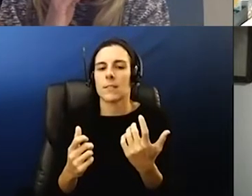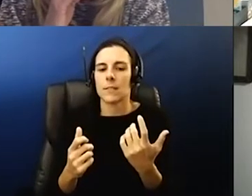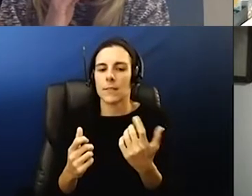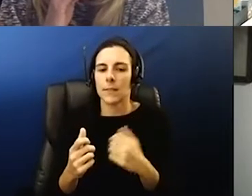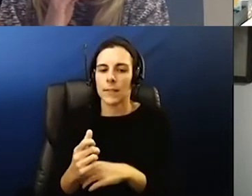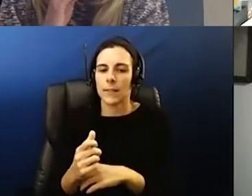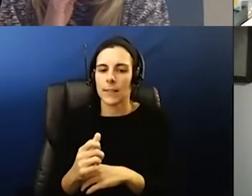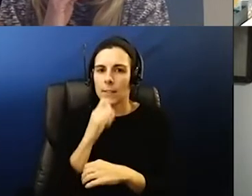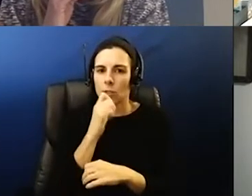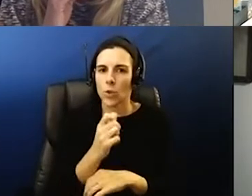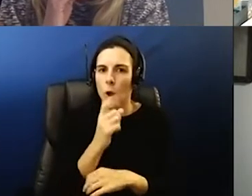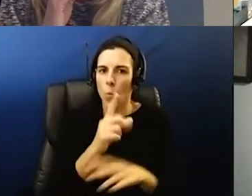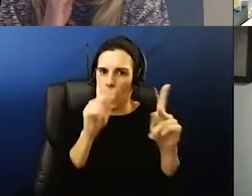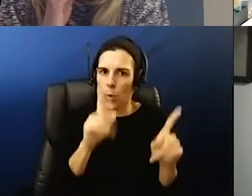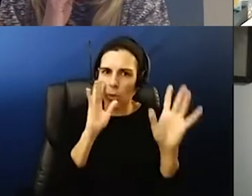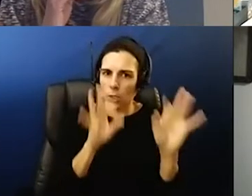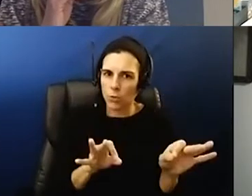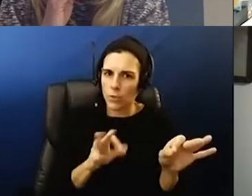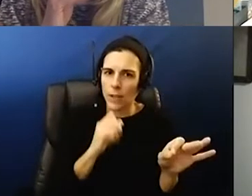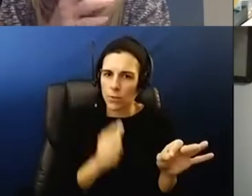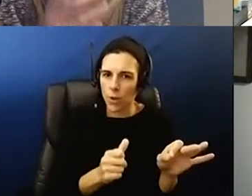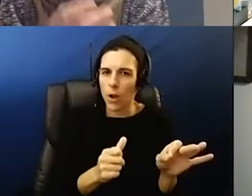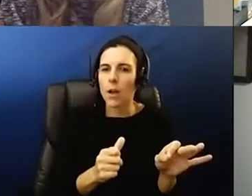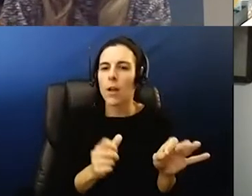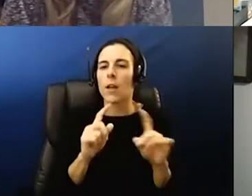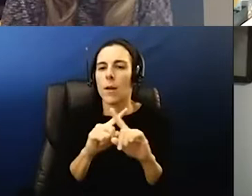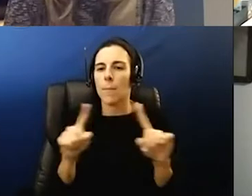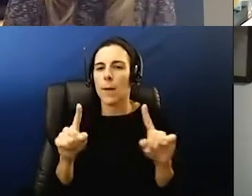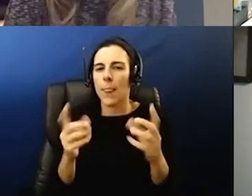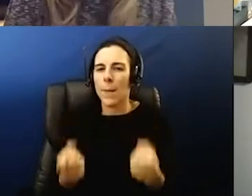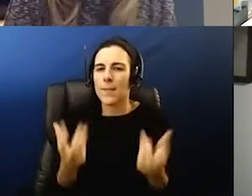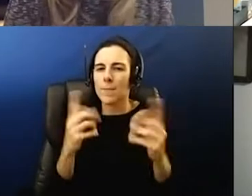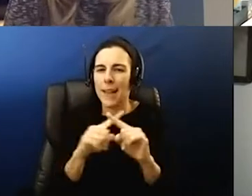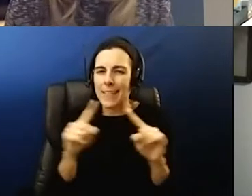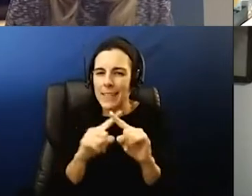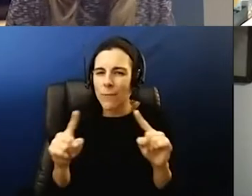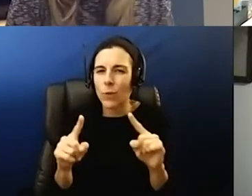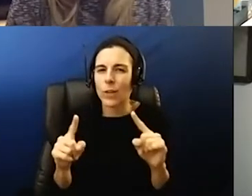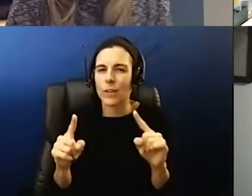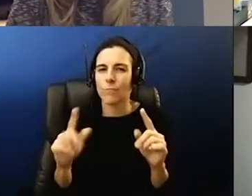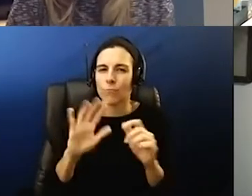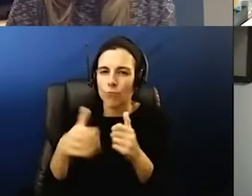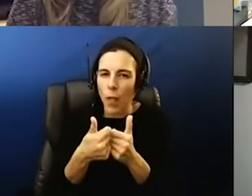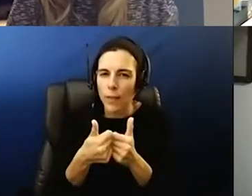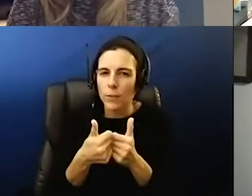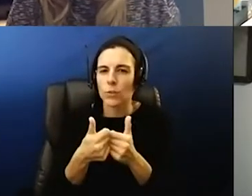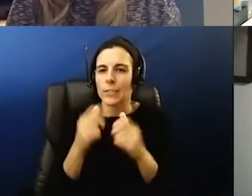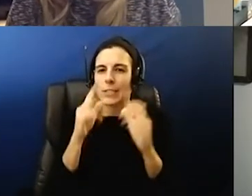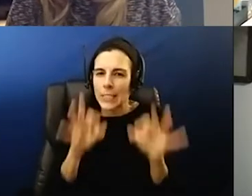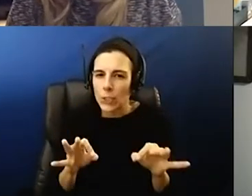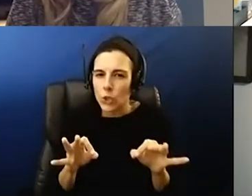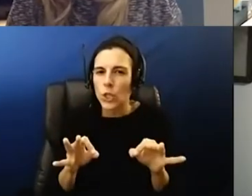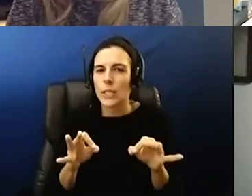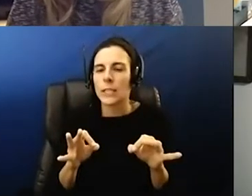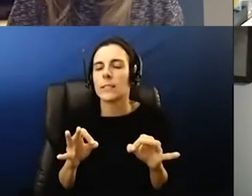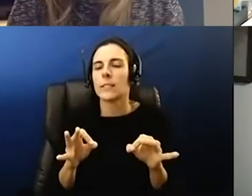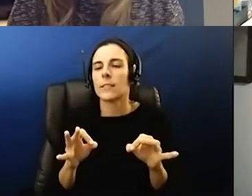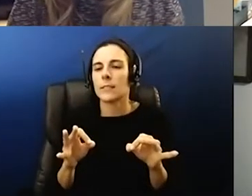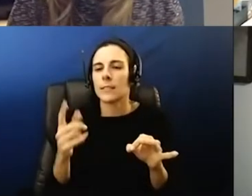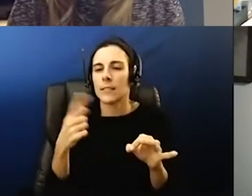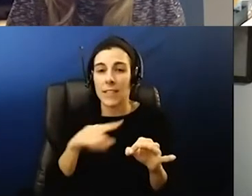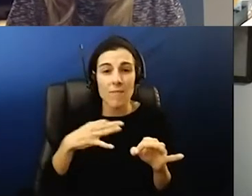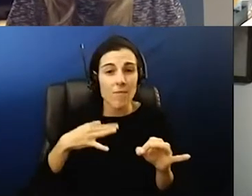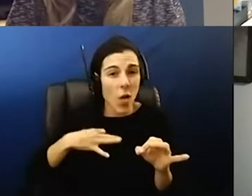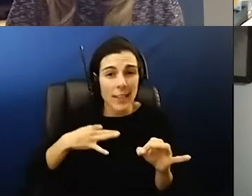manner but there are a lot of um facets to weigh you know including the fact that that these are um voluntary